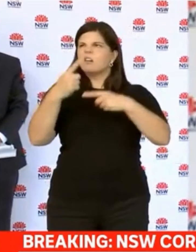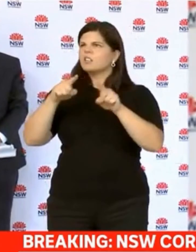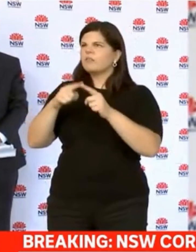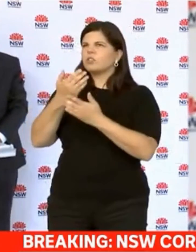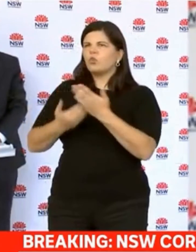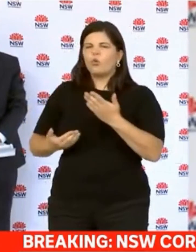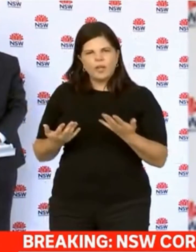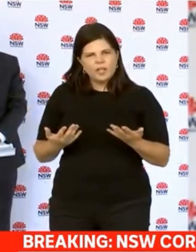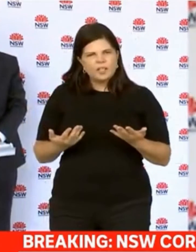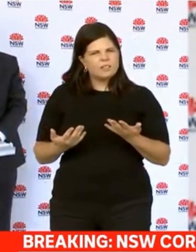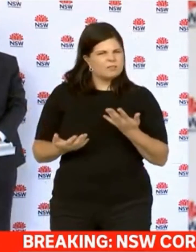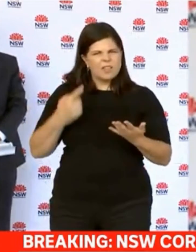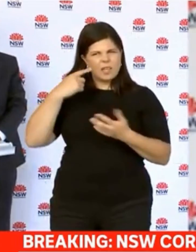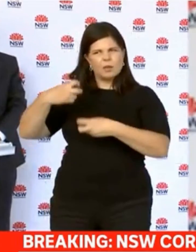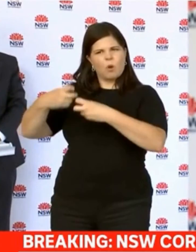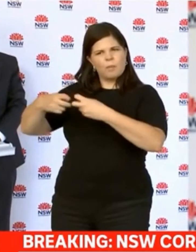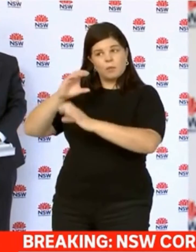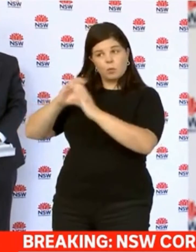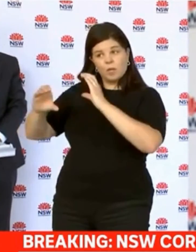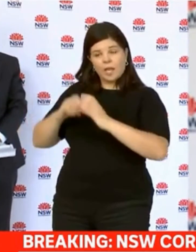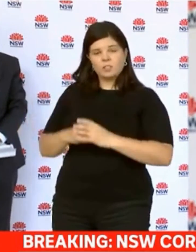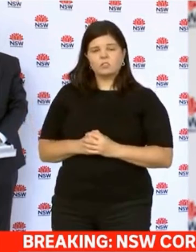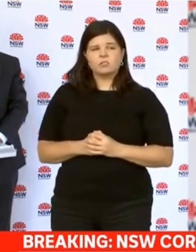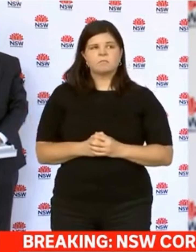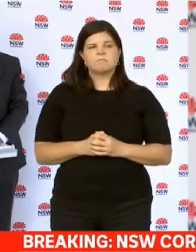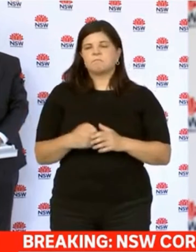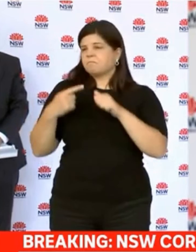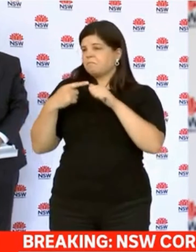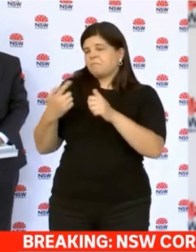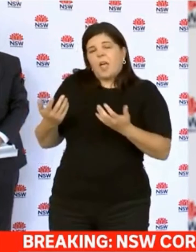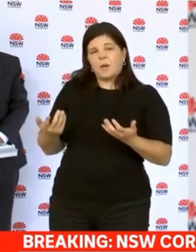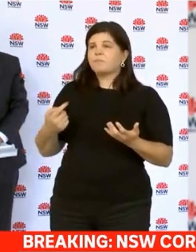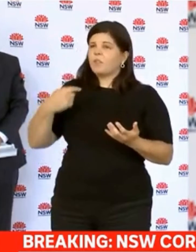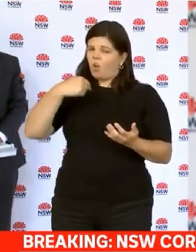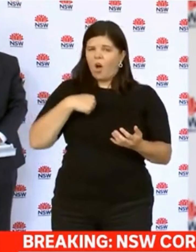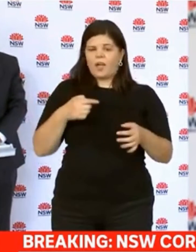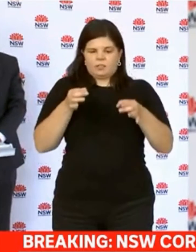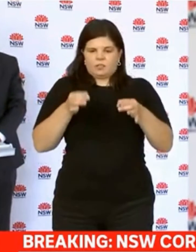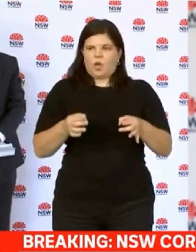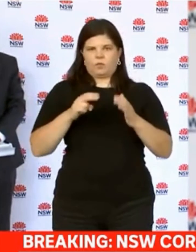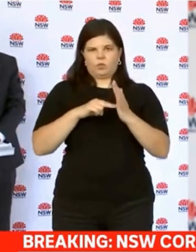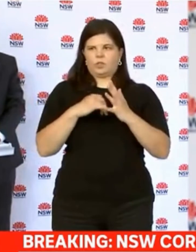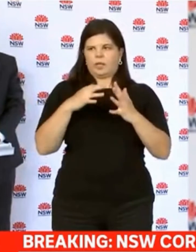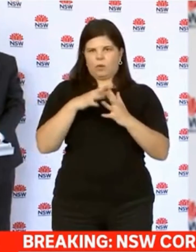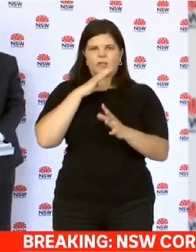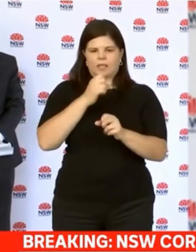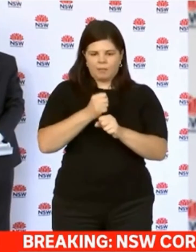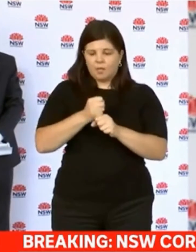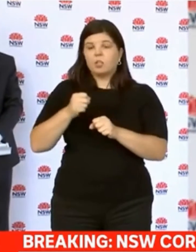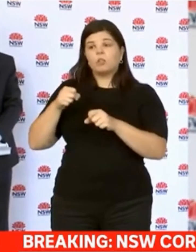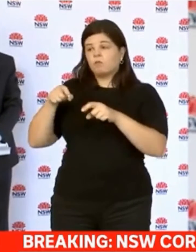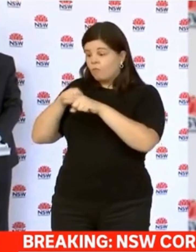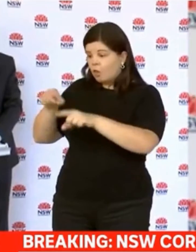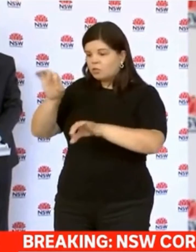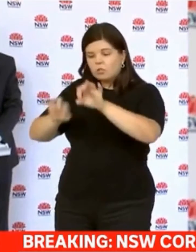a matter for state premiers. I'm someone who makes decisions on behalf of our government based on